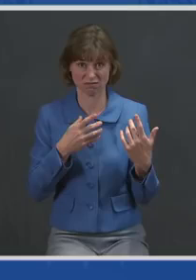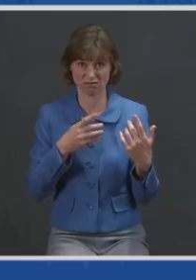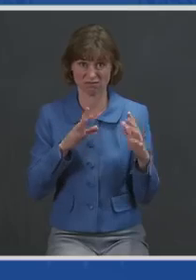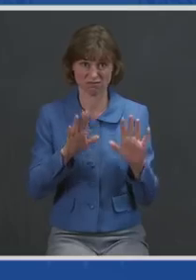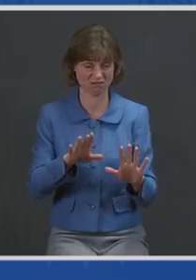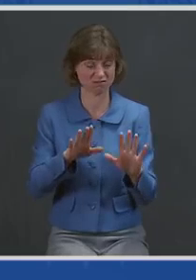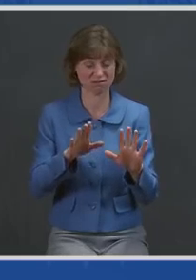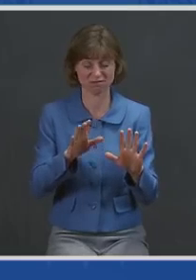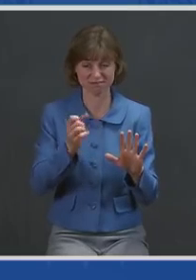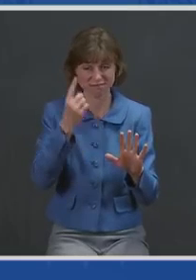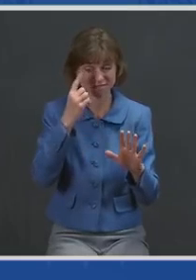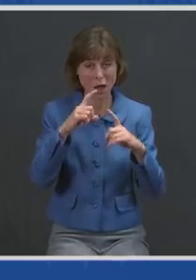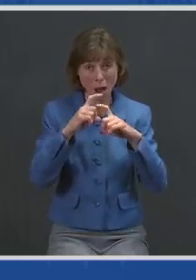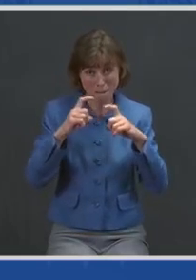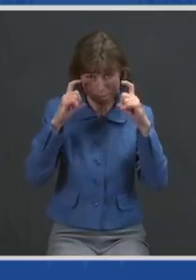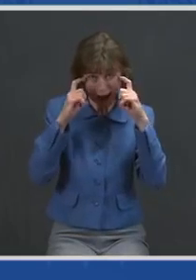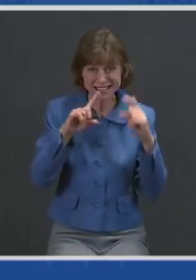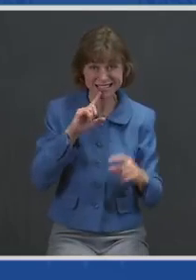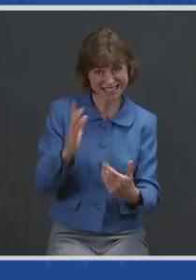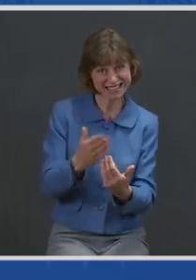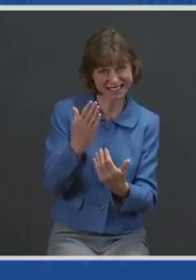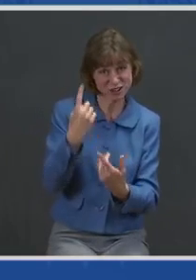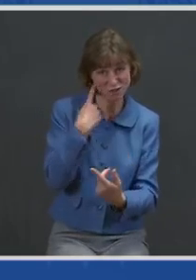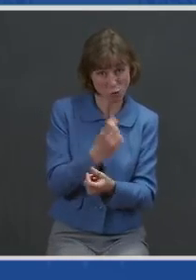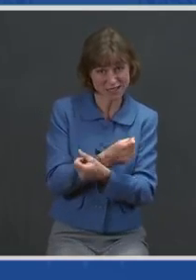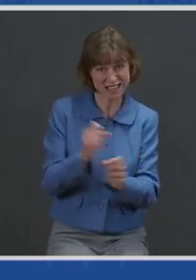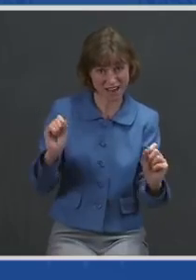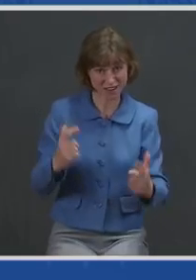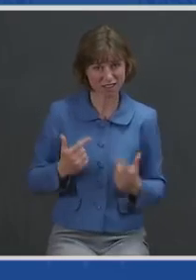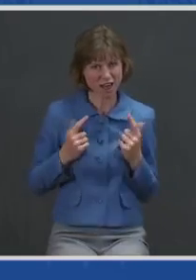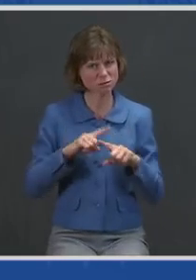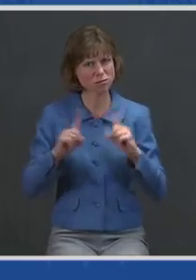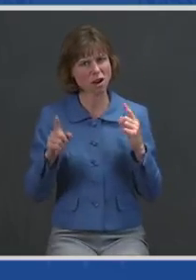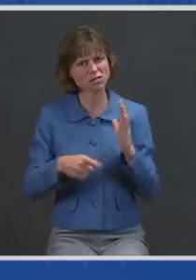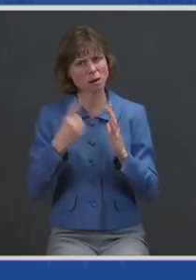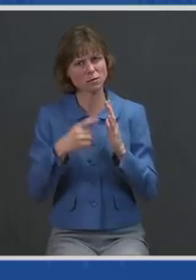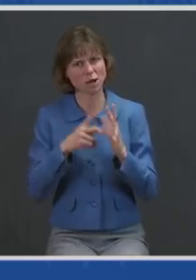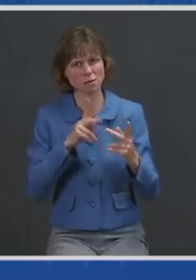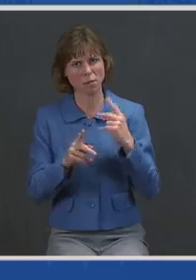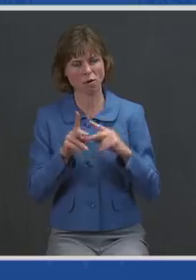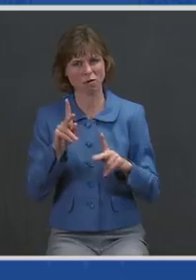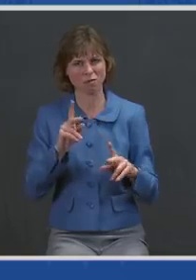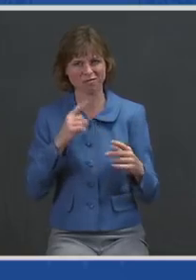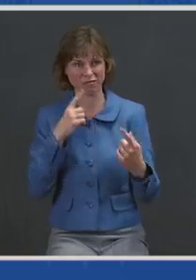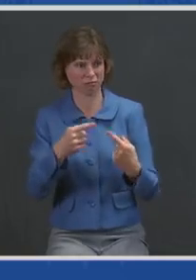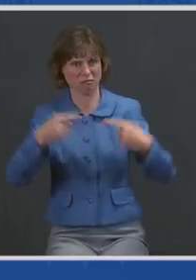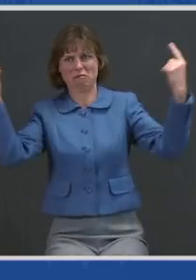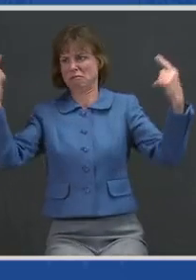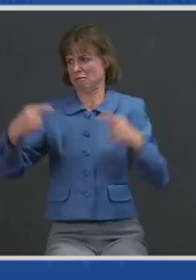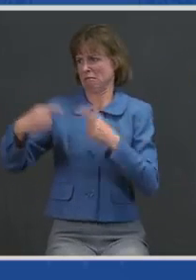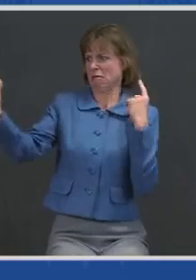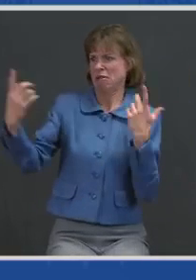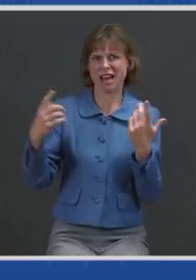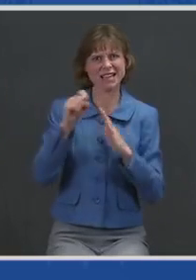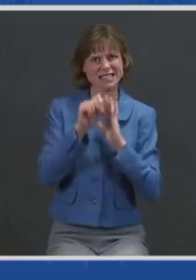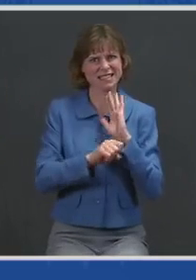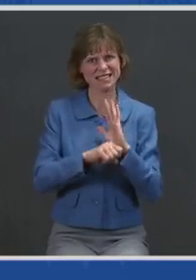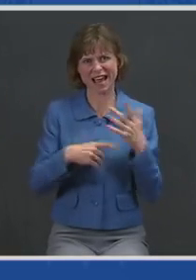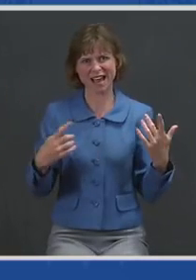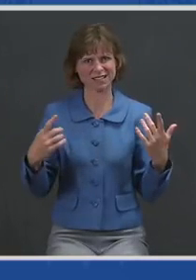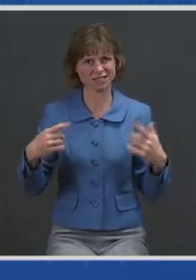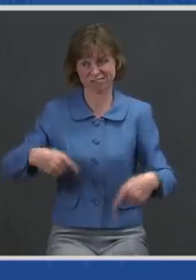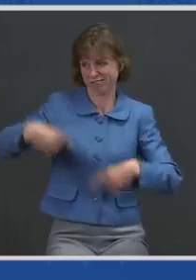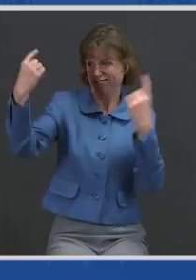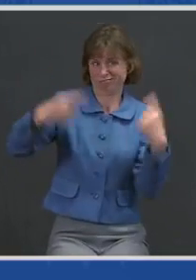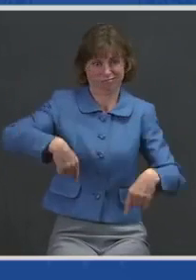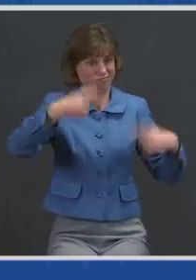lives. Sometimes it divides us. States pit it against one another instead of working with each other.